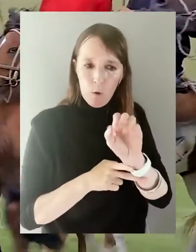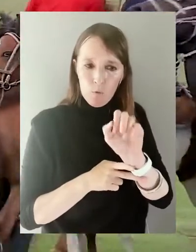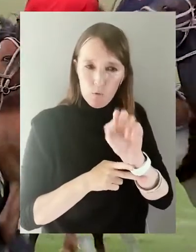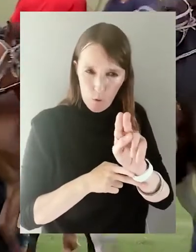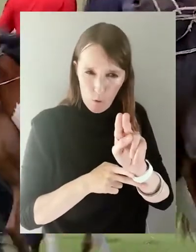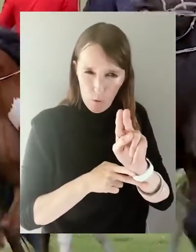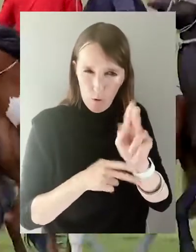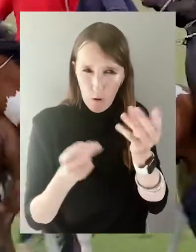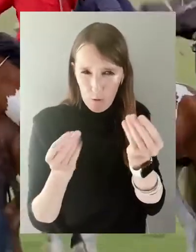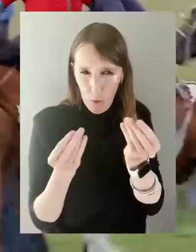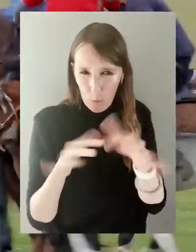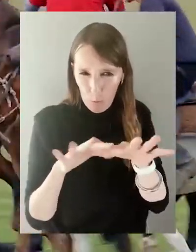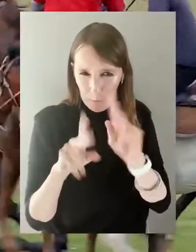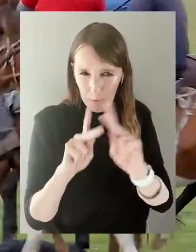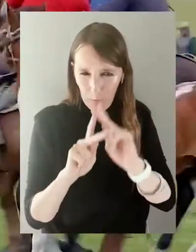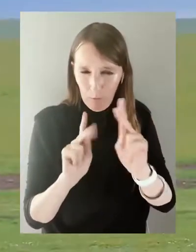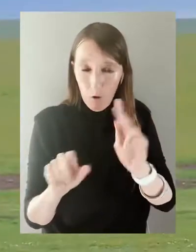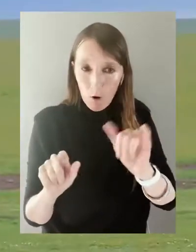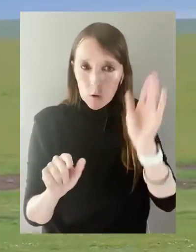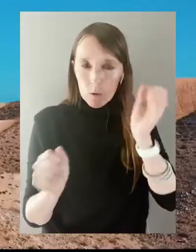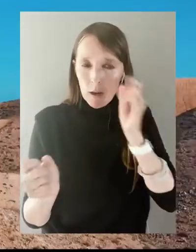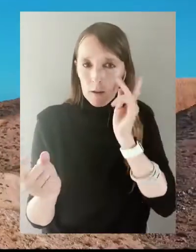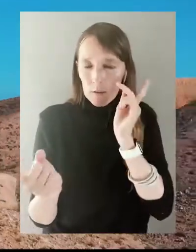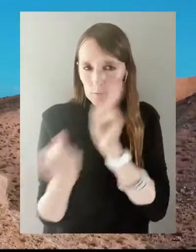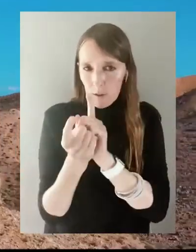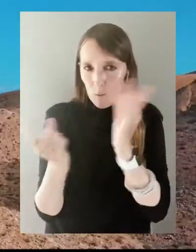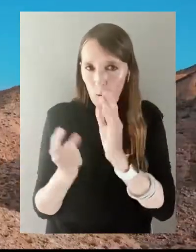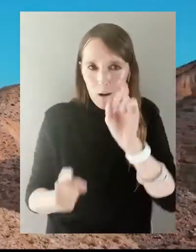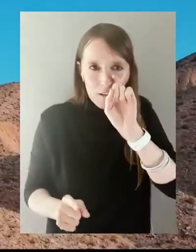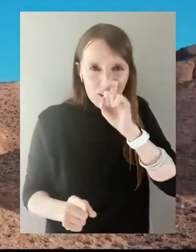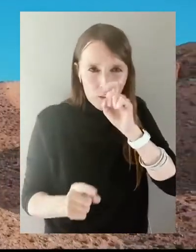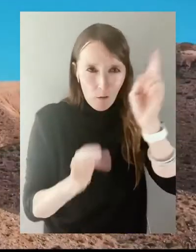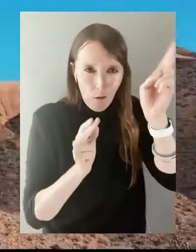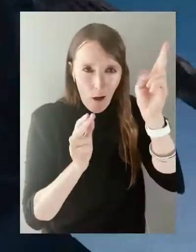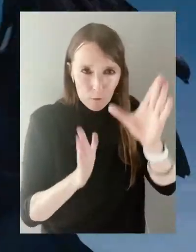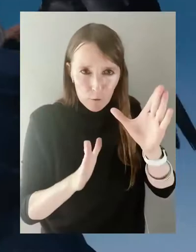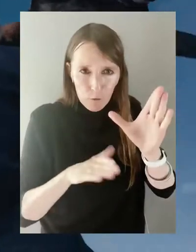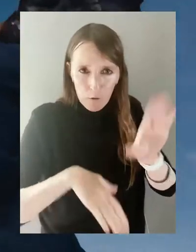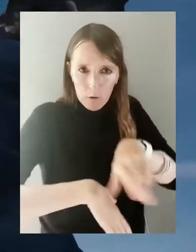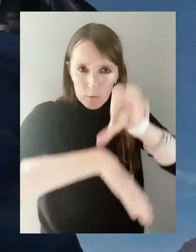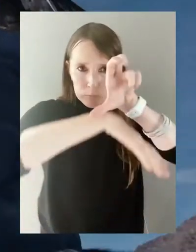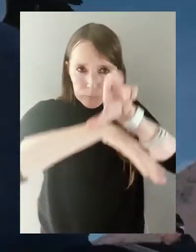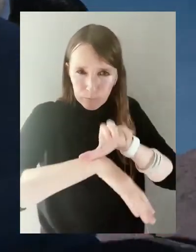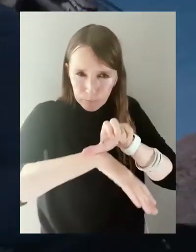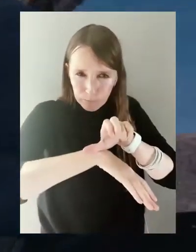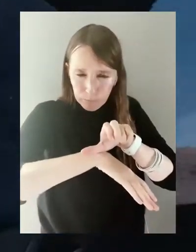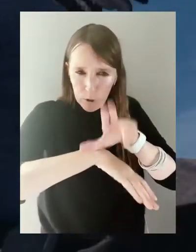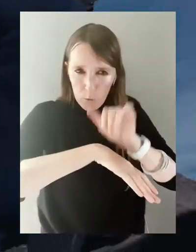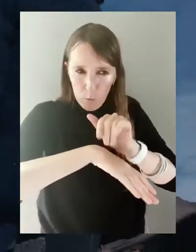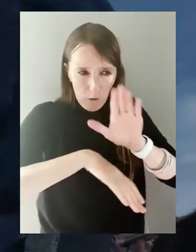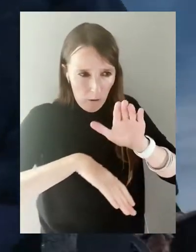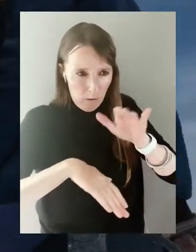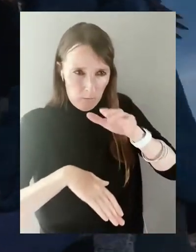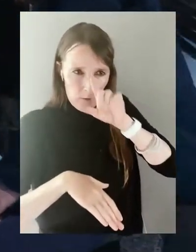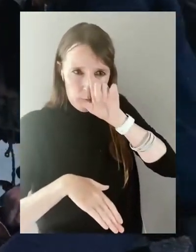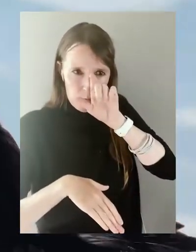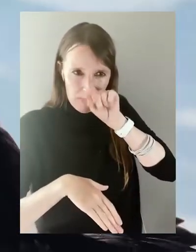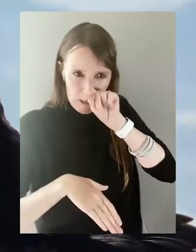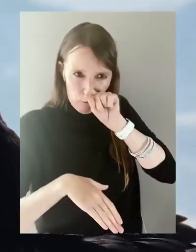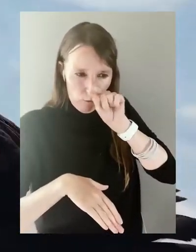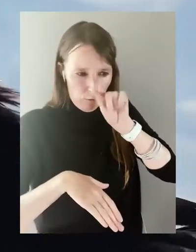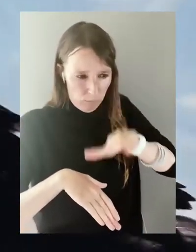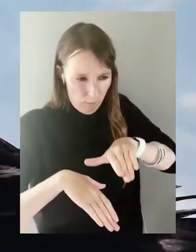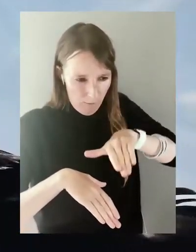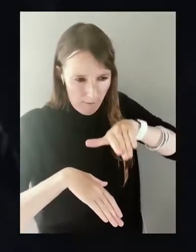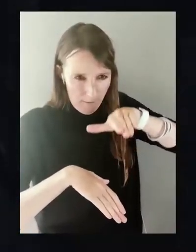Cockborough game played by local people. You will also enjoy a meeting with an eagle hunter. It is one of the most ancient ways